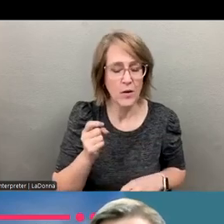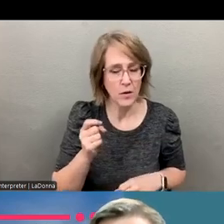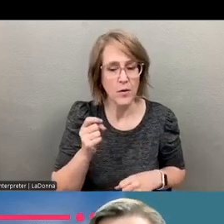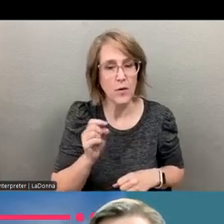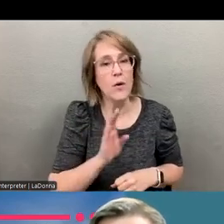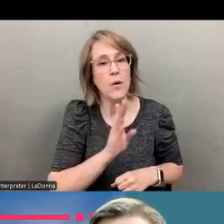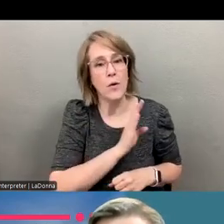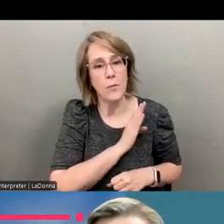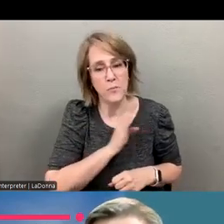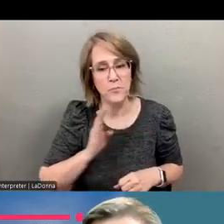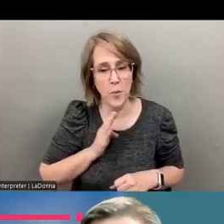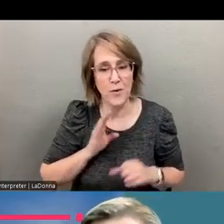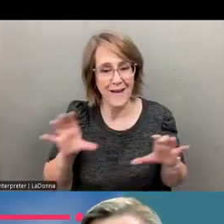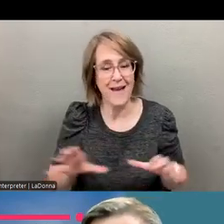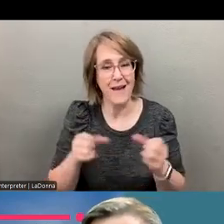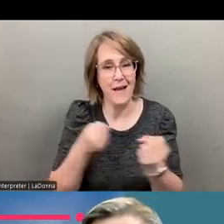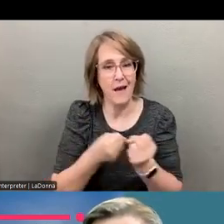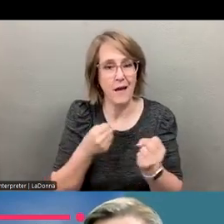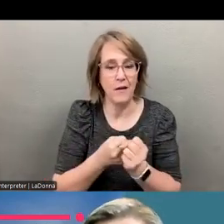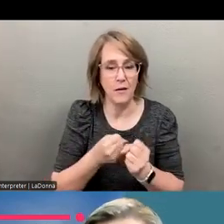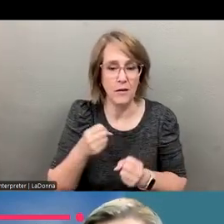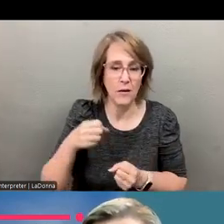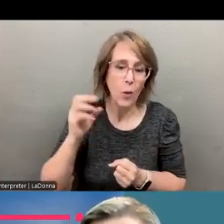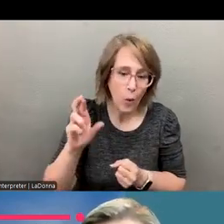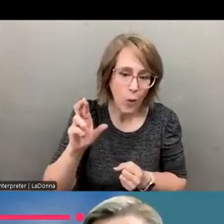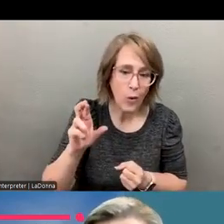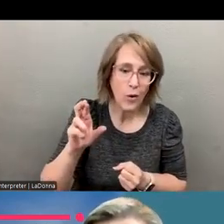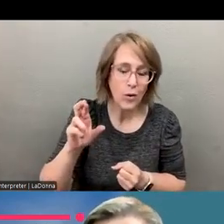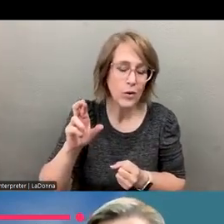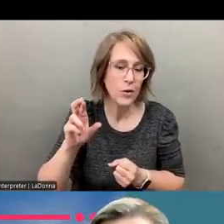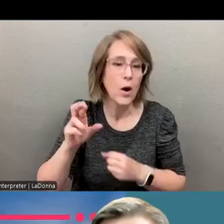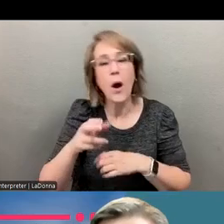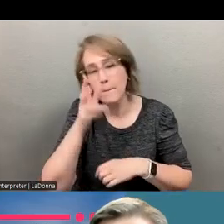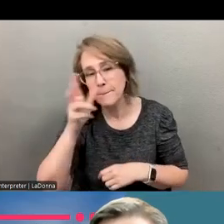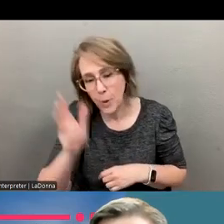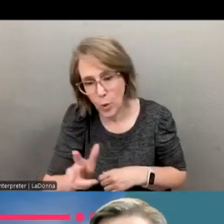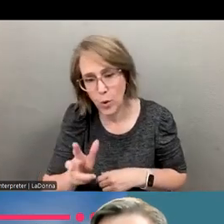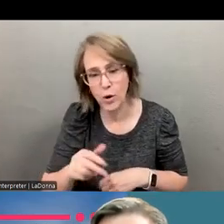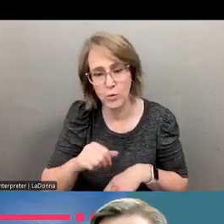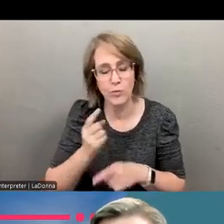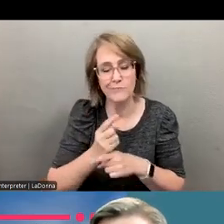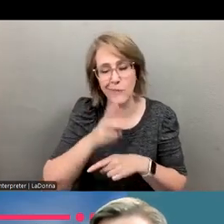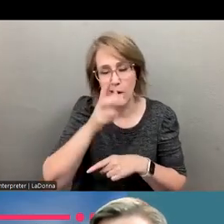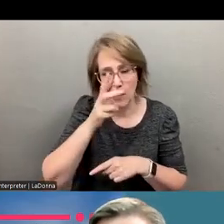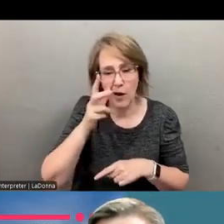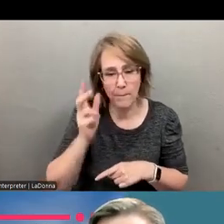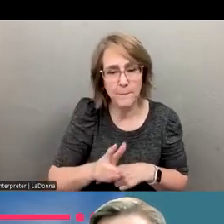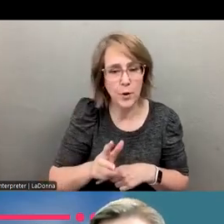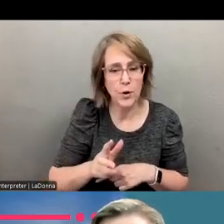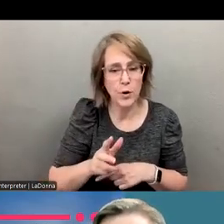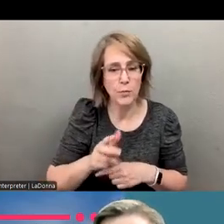all services. David called it standing in our value related to a term that we use at recovery innovations, any pearls